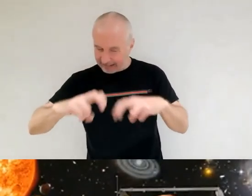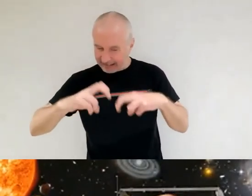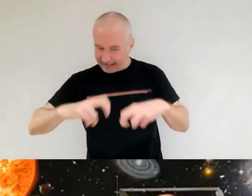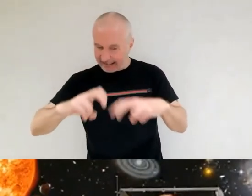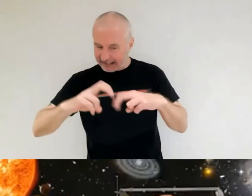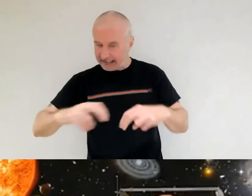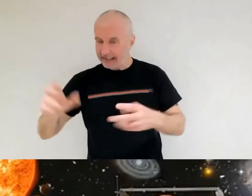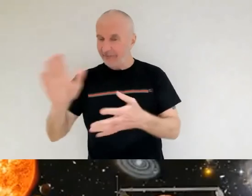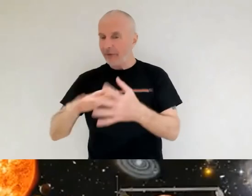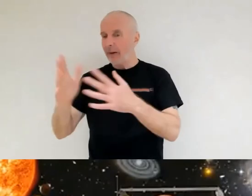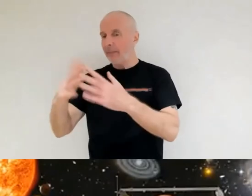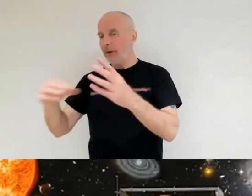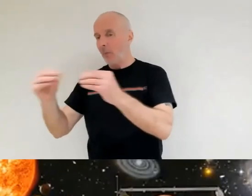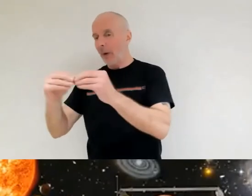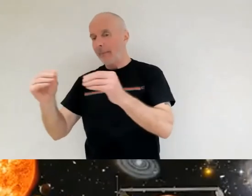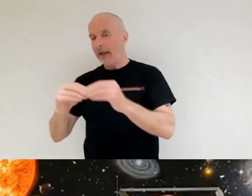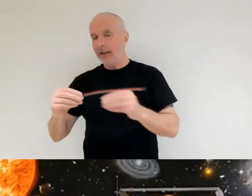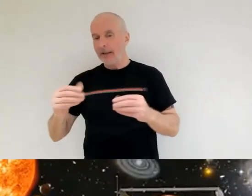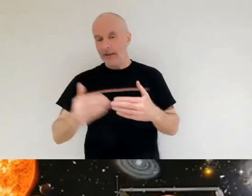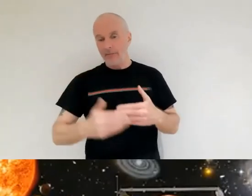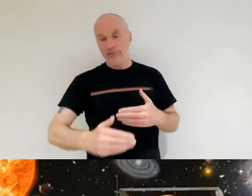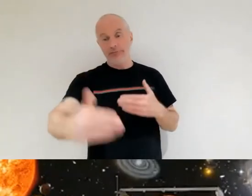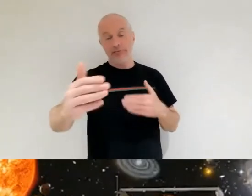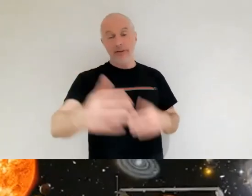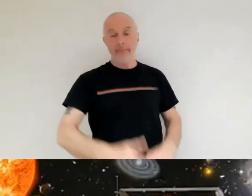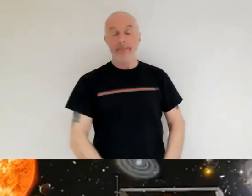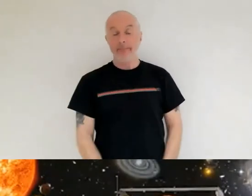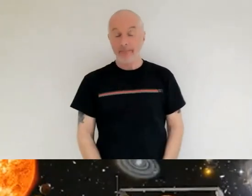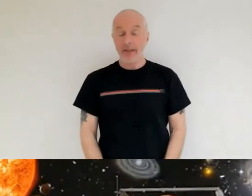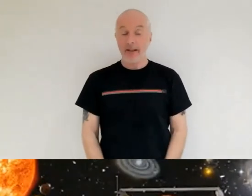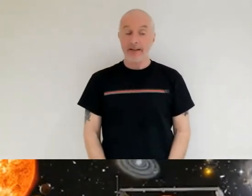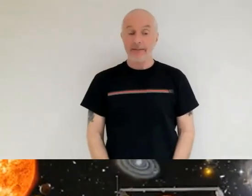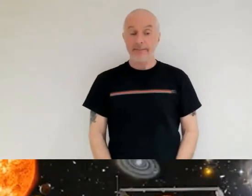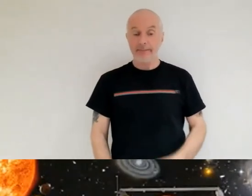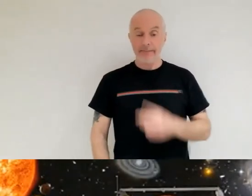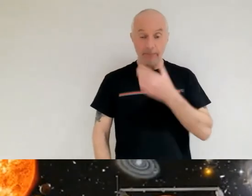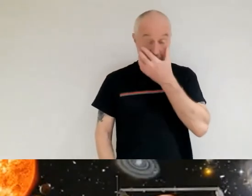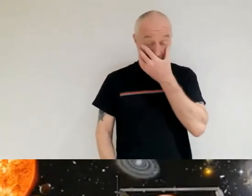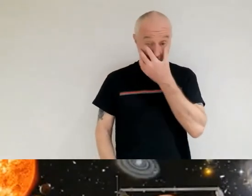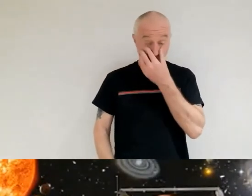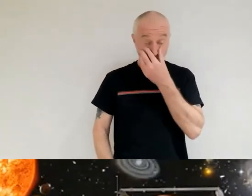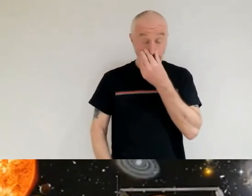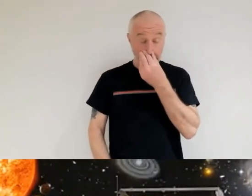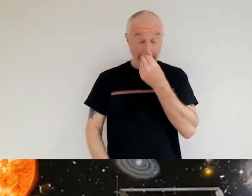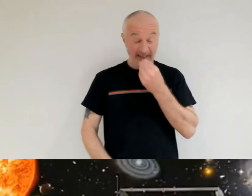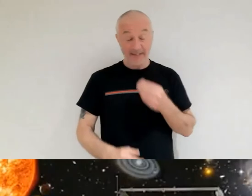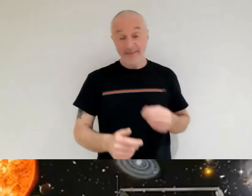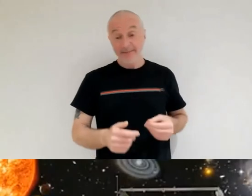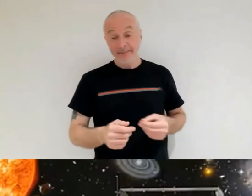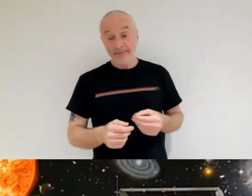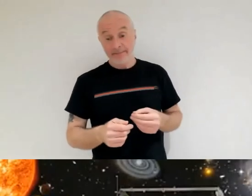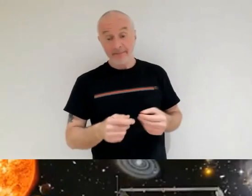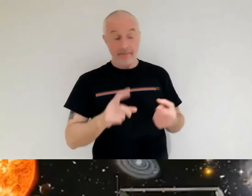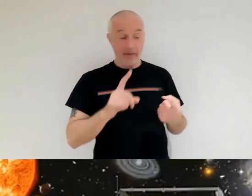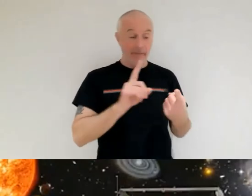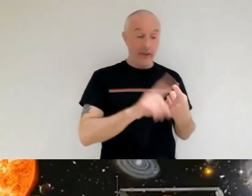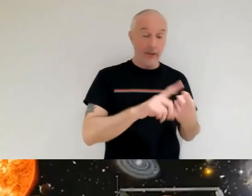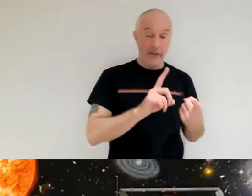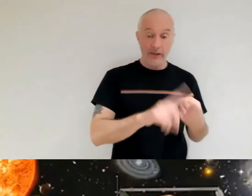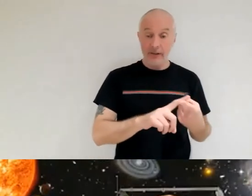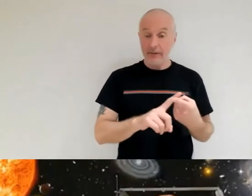from this mission yeah two really good questions there um i'll tackle the uh first one first so